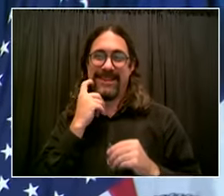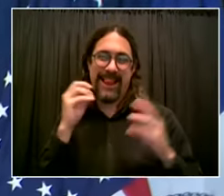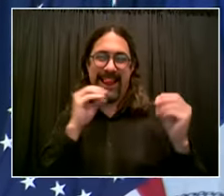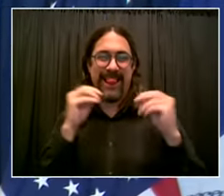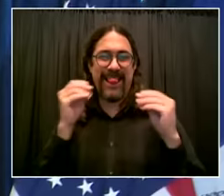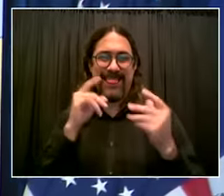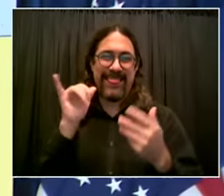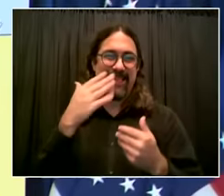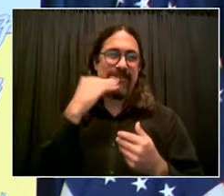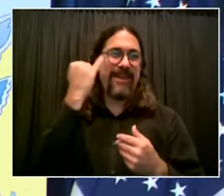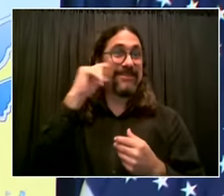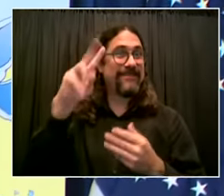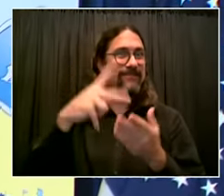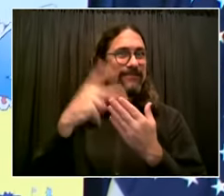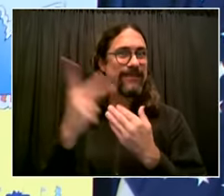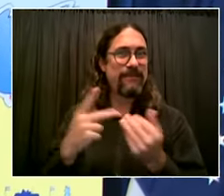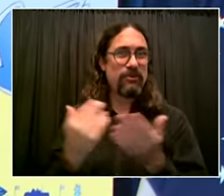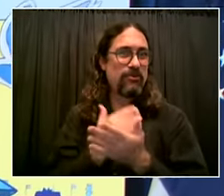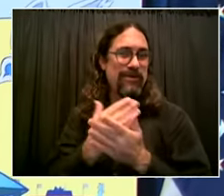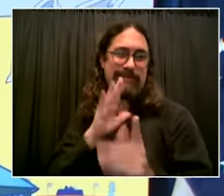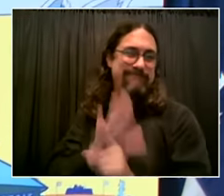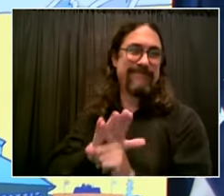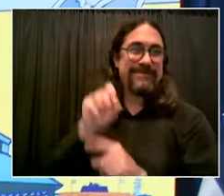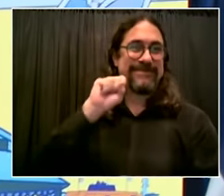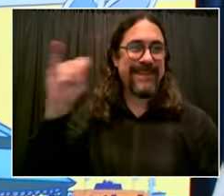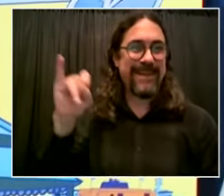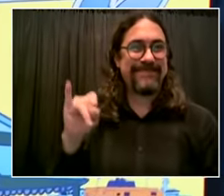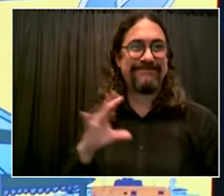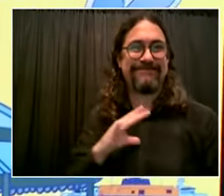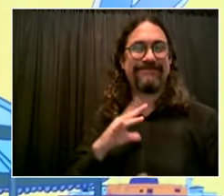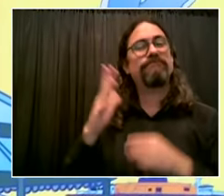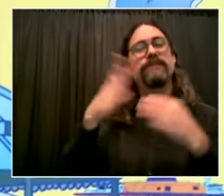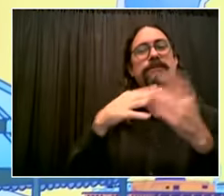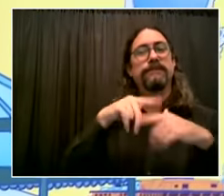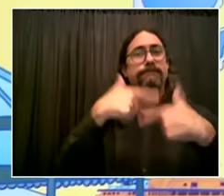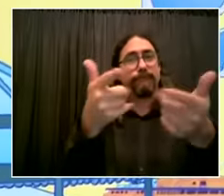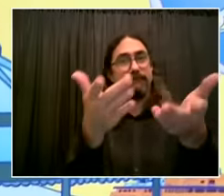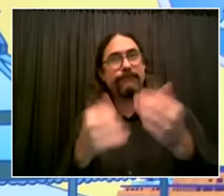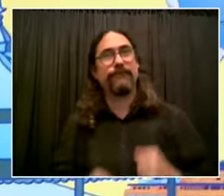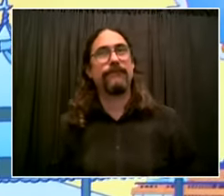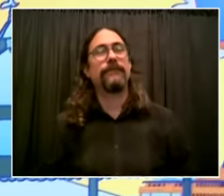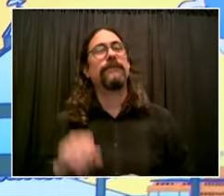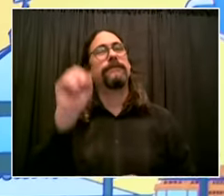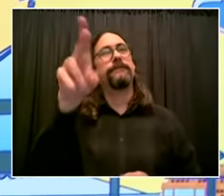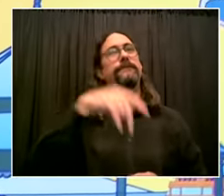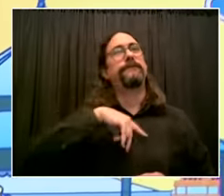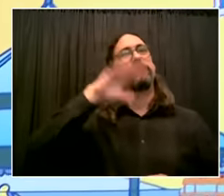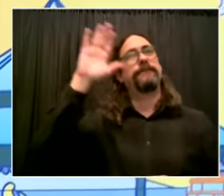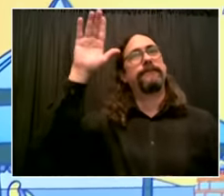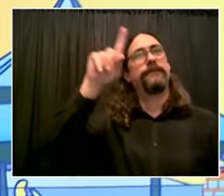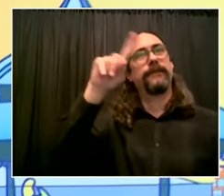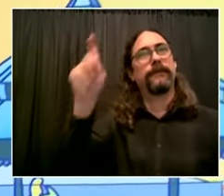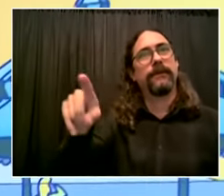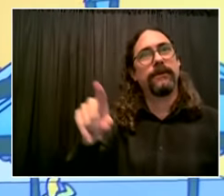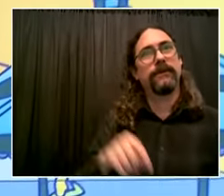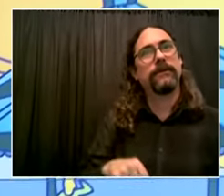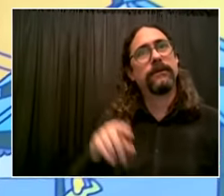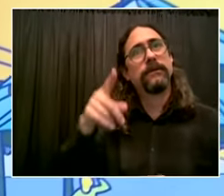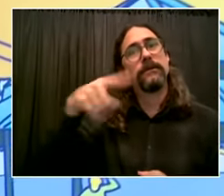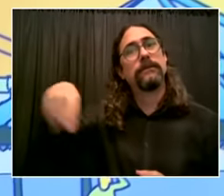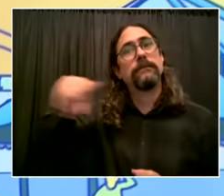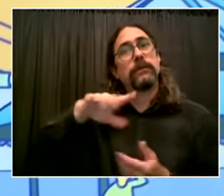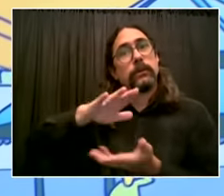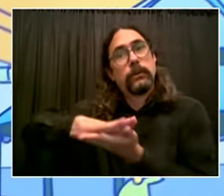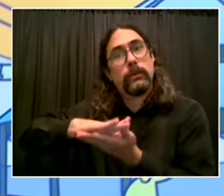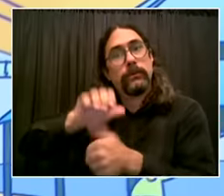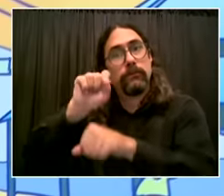the the mandate for school staff one of the unions dc 37 said that they want to that they're going to